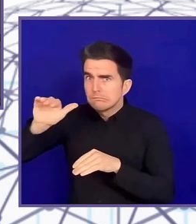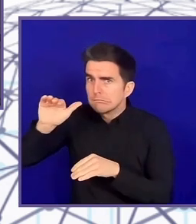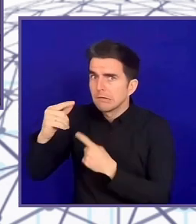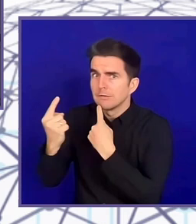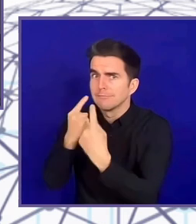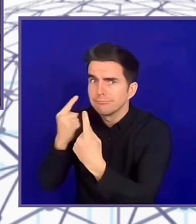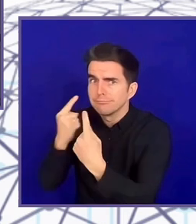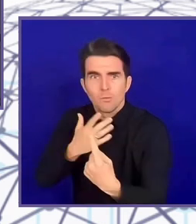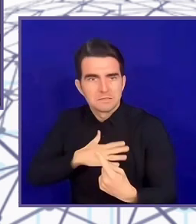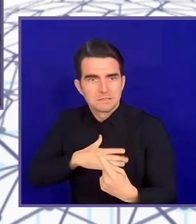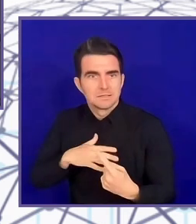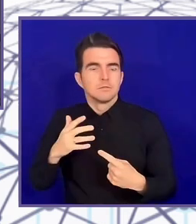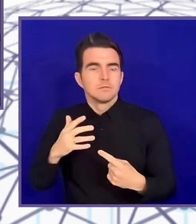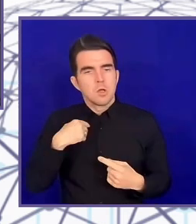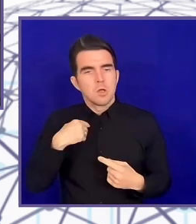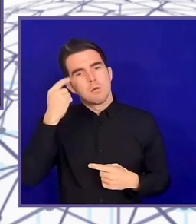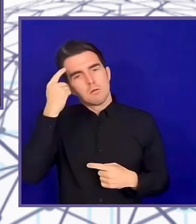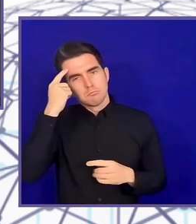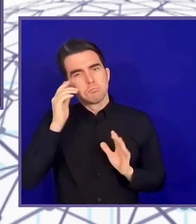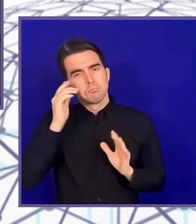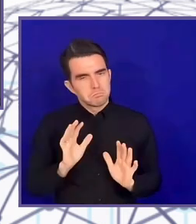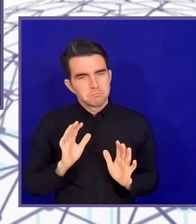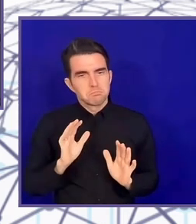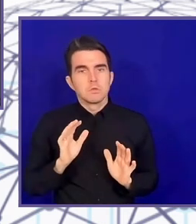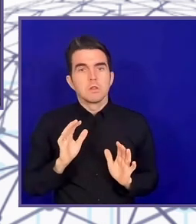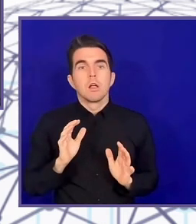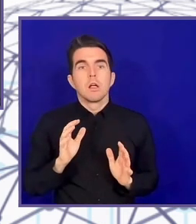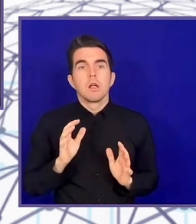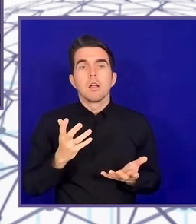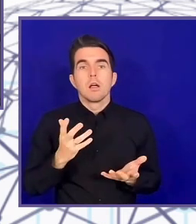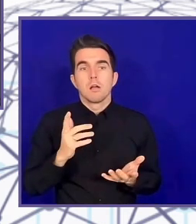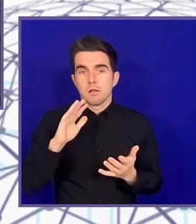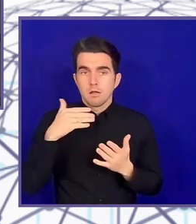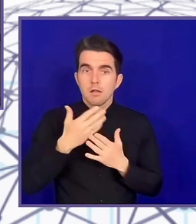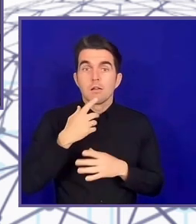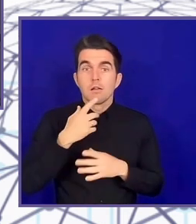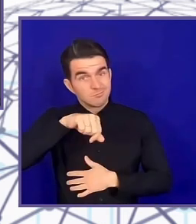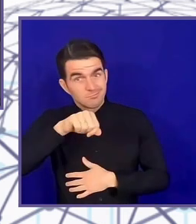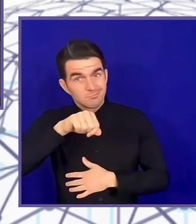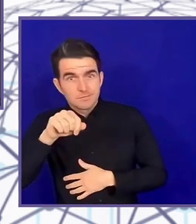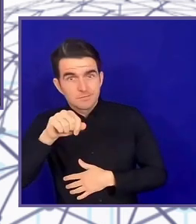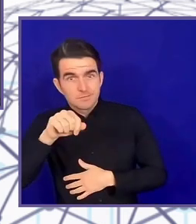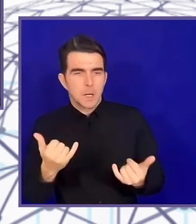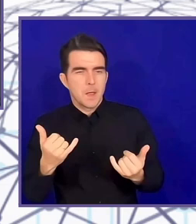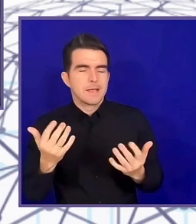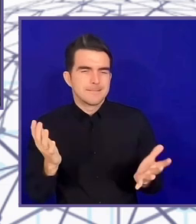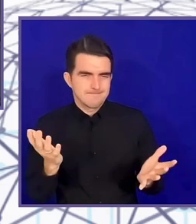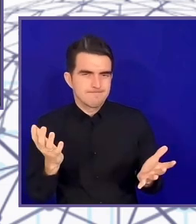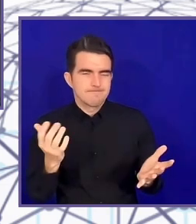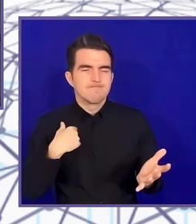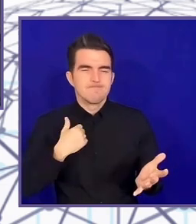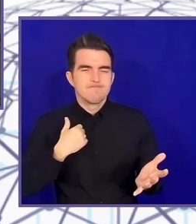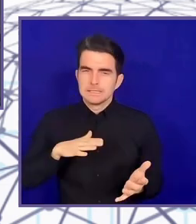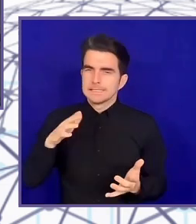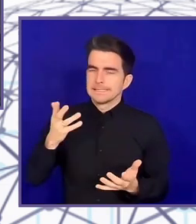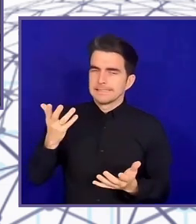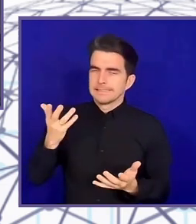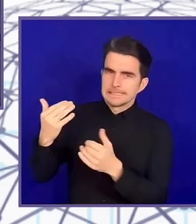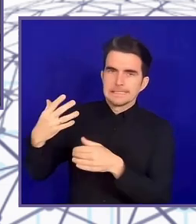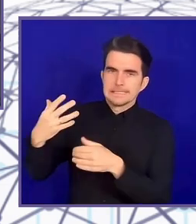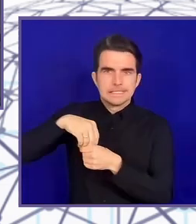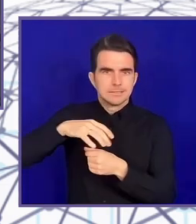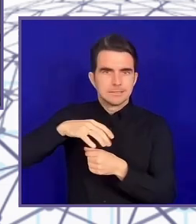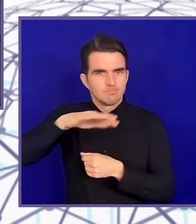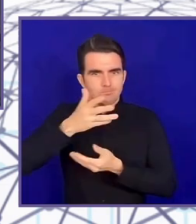I think you as someone in this industry need to build your own network or your work is not going to be good. You can be the